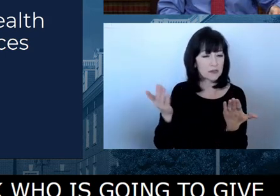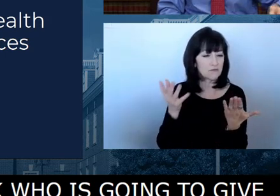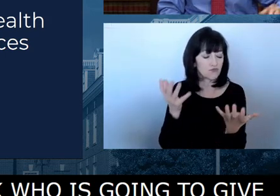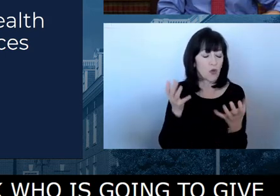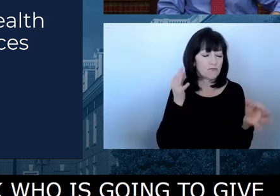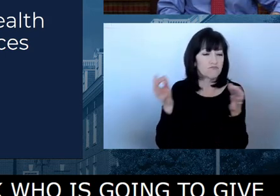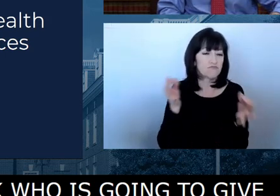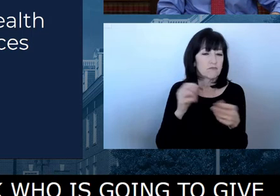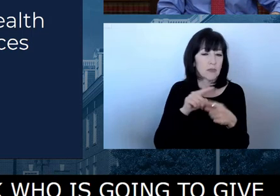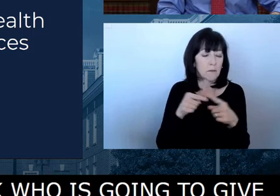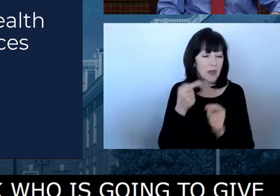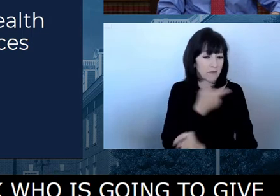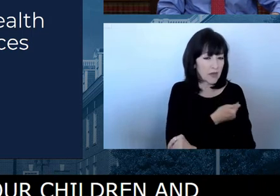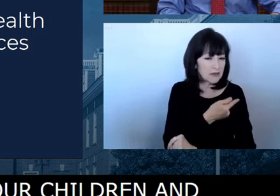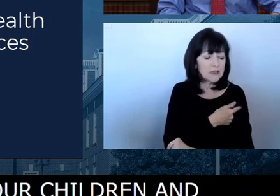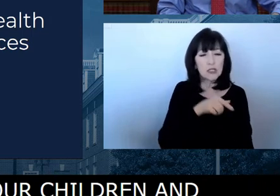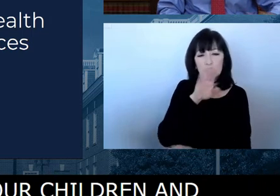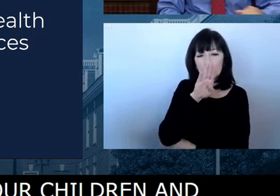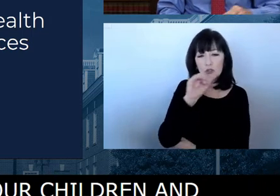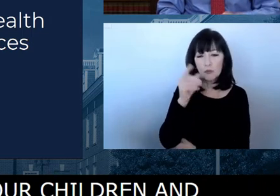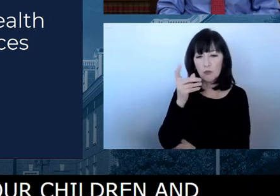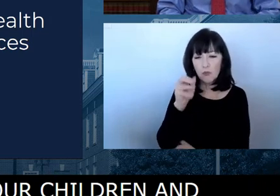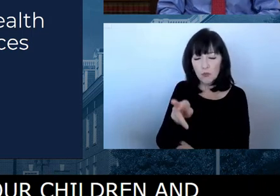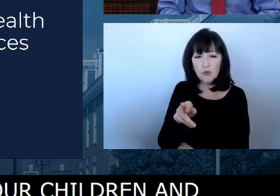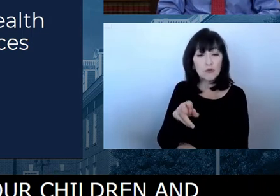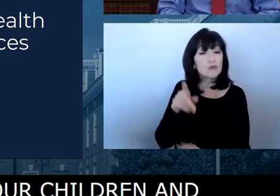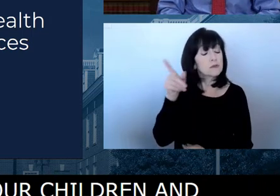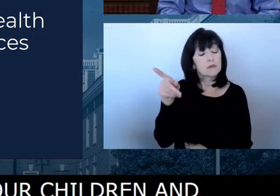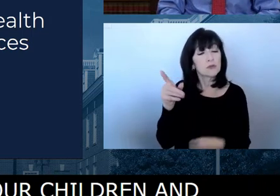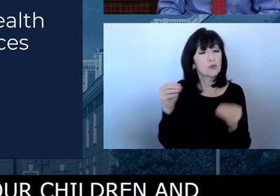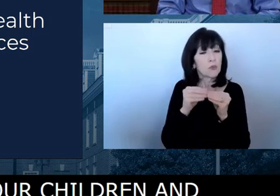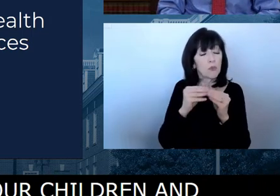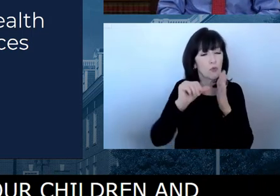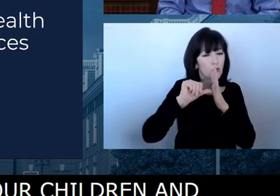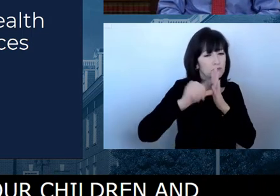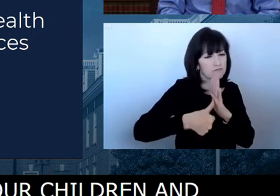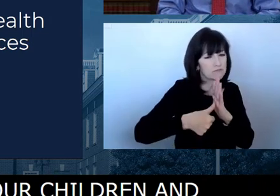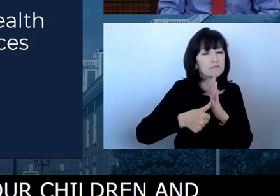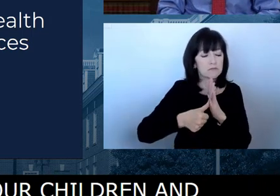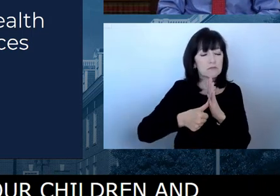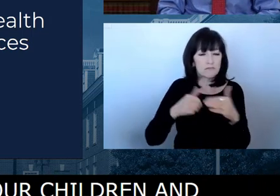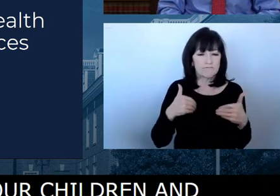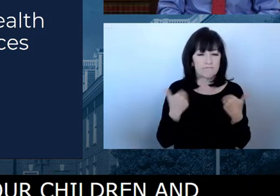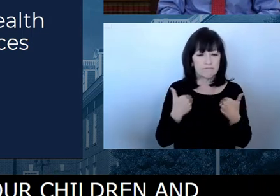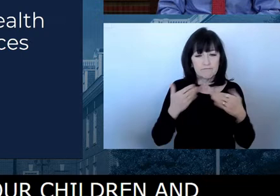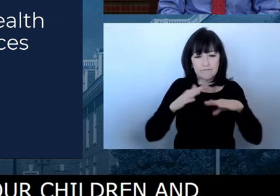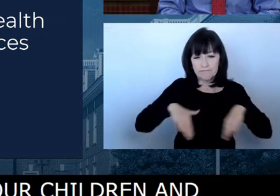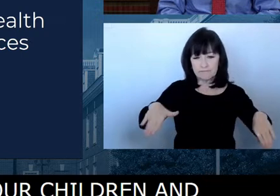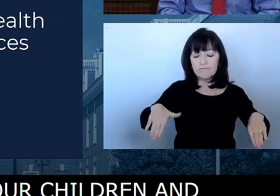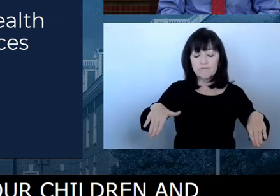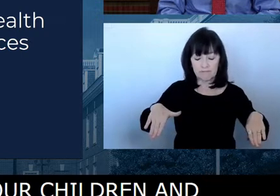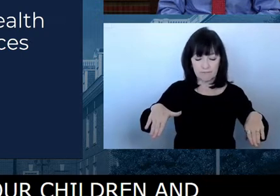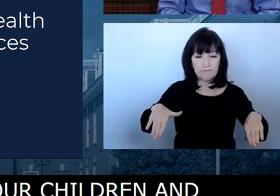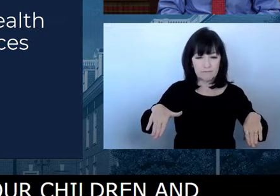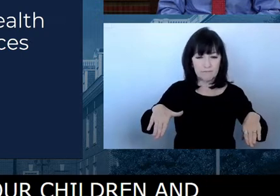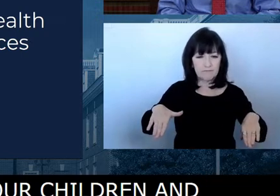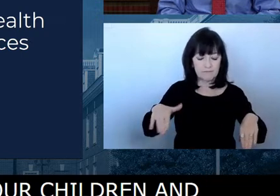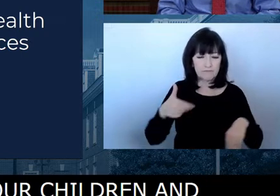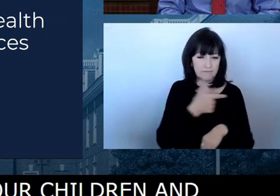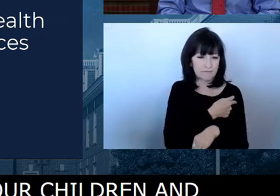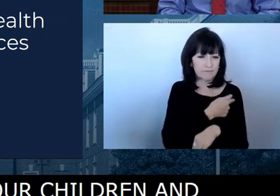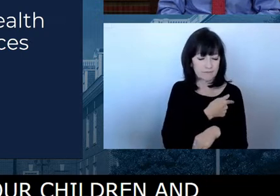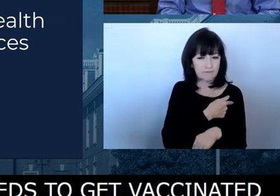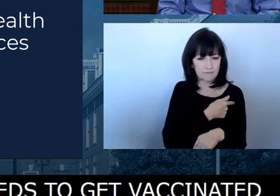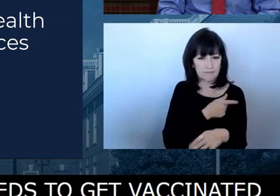Particularly focus on pediatric vaccinations, which are so critically important to the children and their parents.